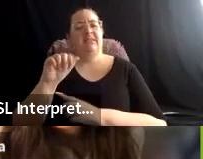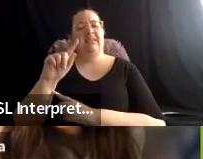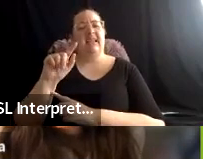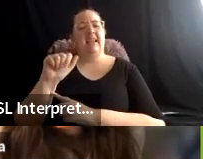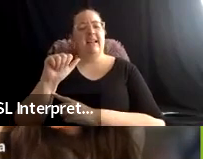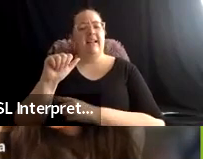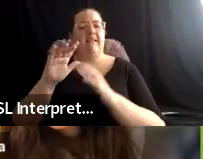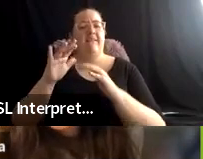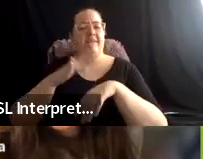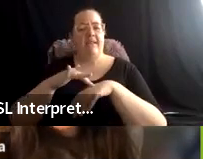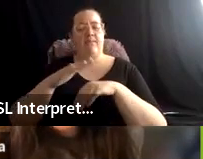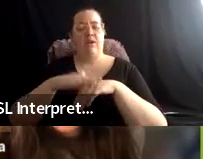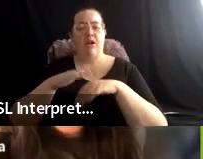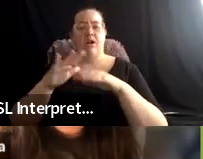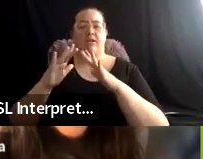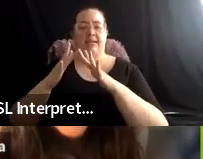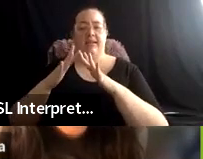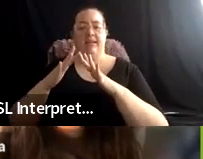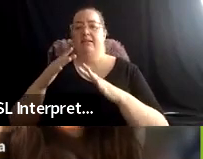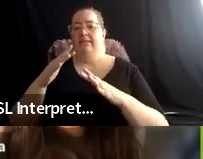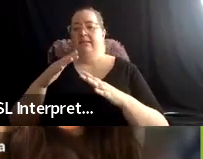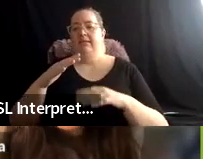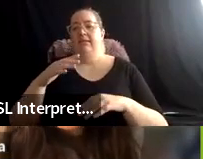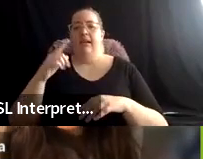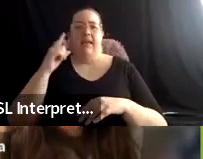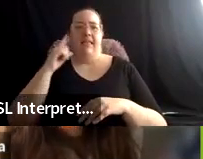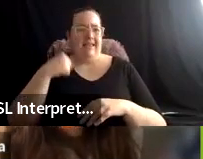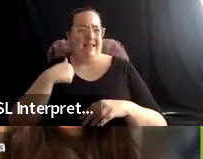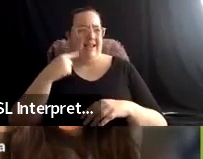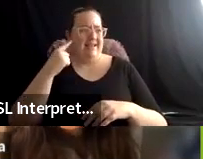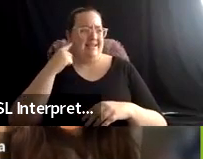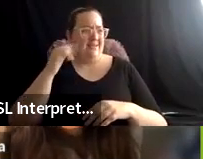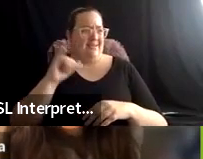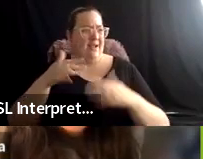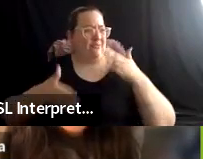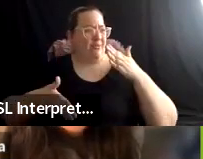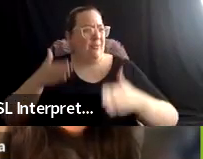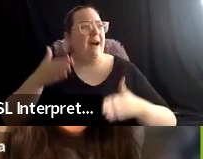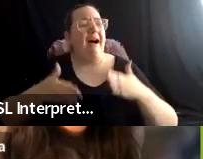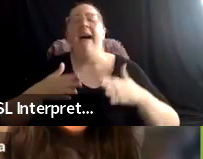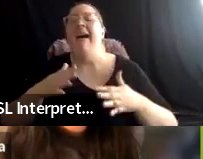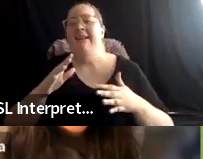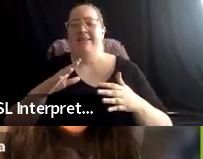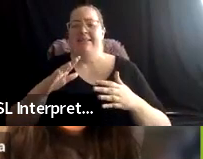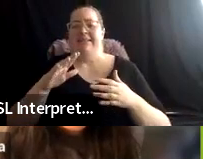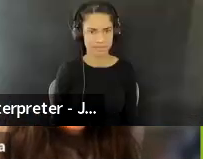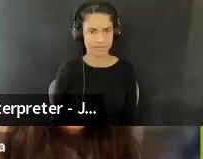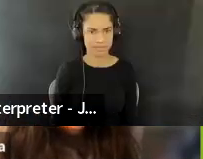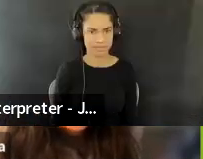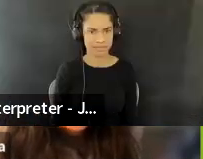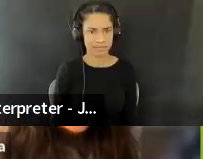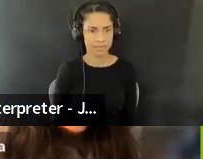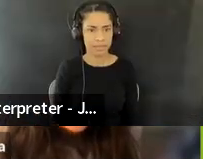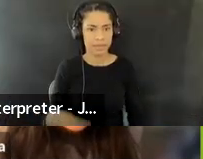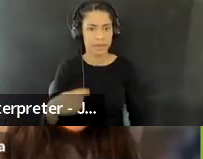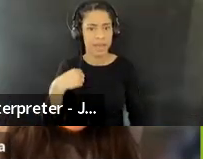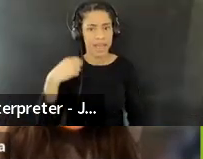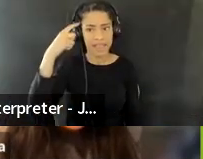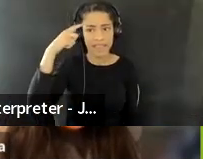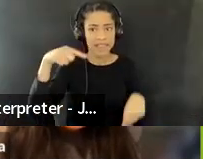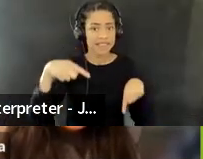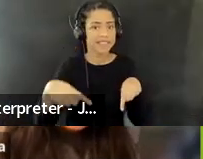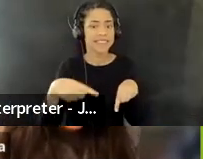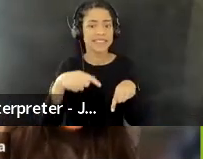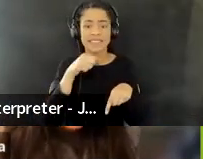internet isn't slowing down. I think I sound like a robot for a second. Um, but, um, know, I think that this isn't meant to be,